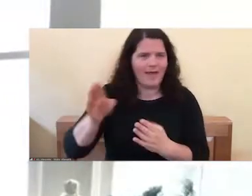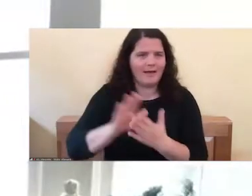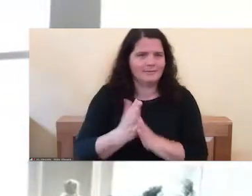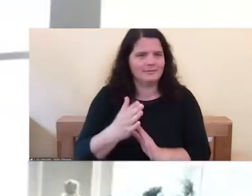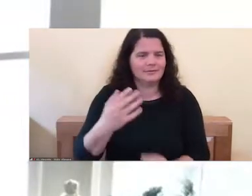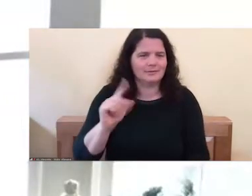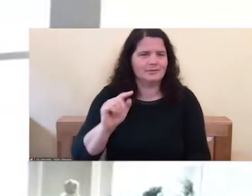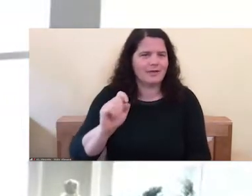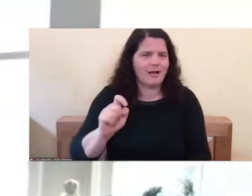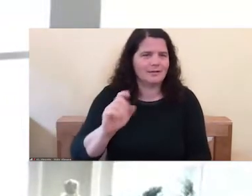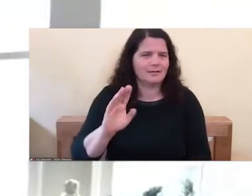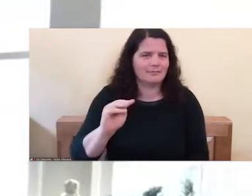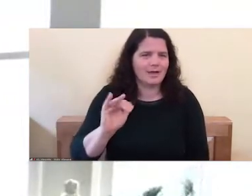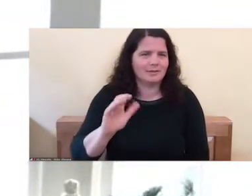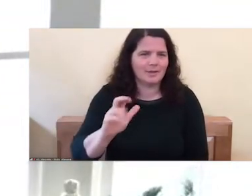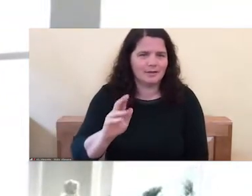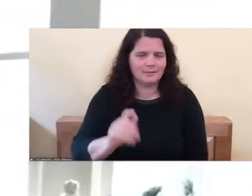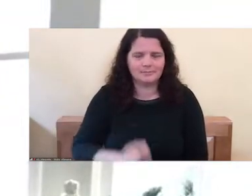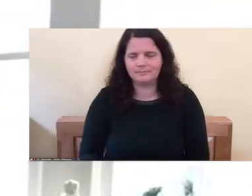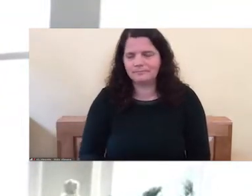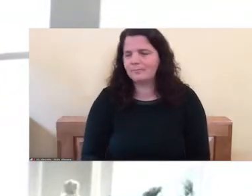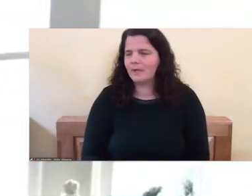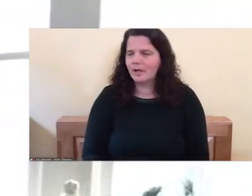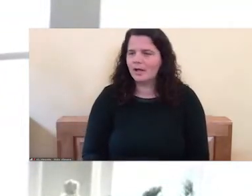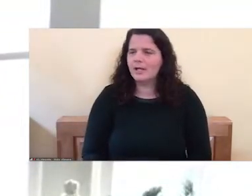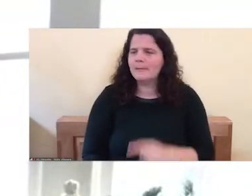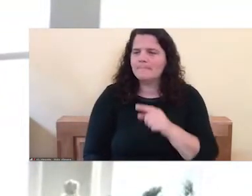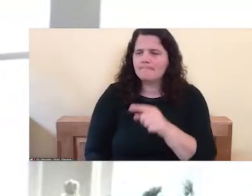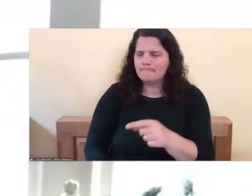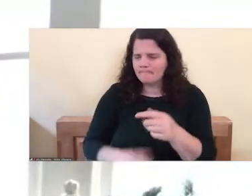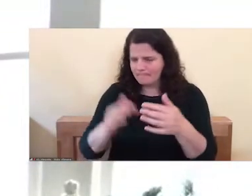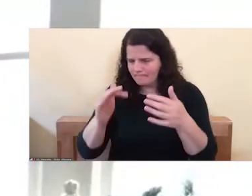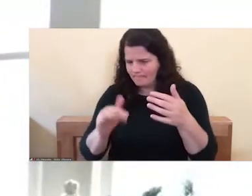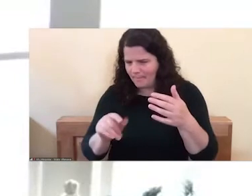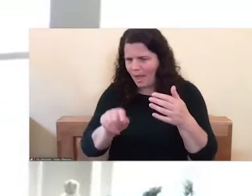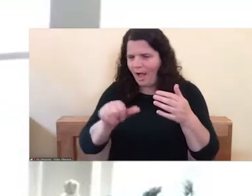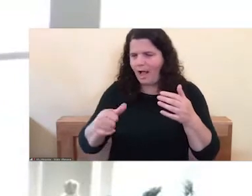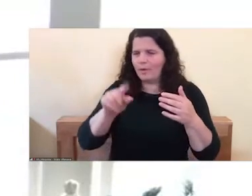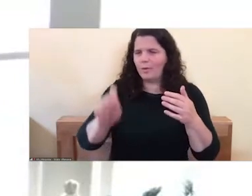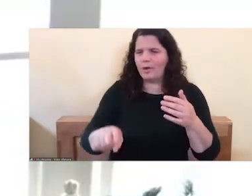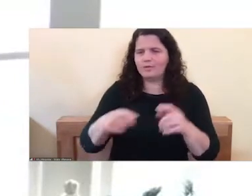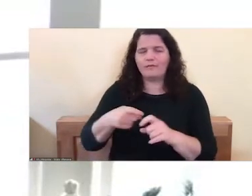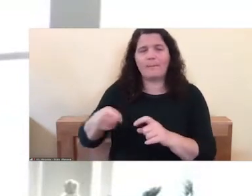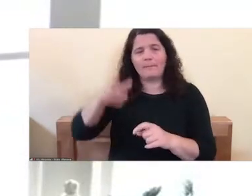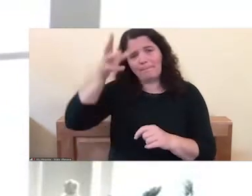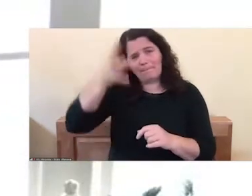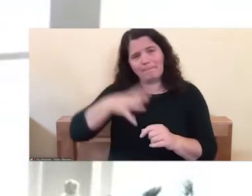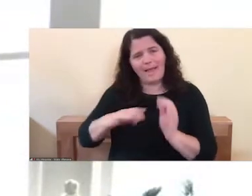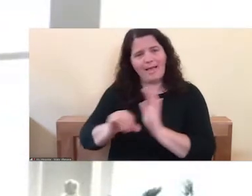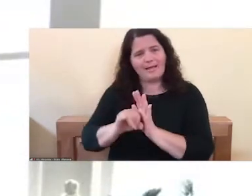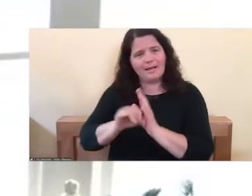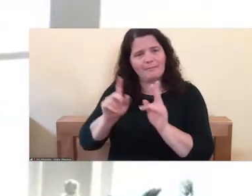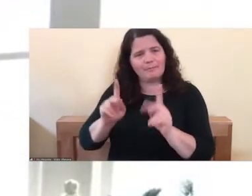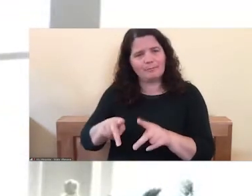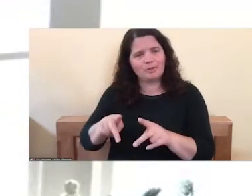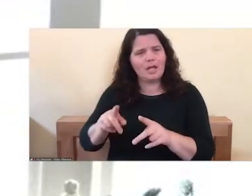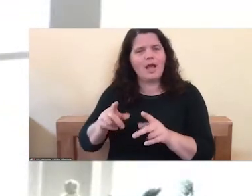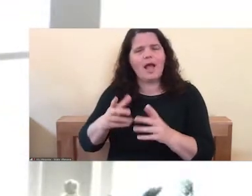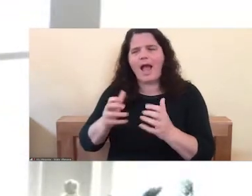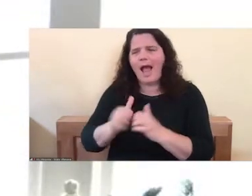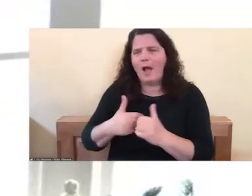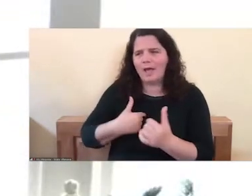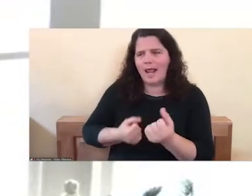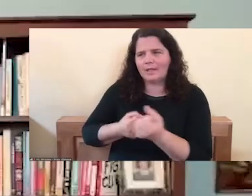a male, uh, identified person was wondering how he can support women in their development of fierce compassion.